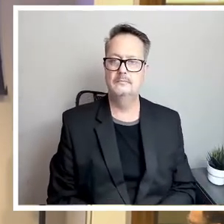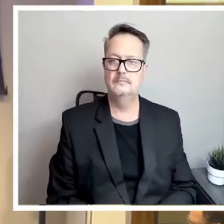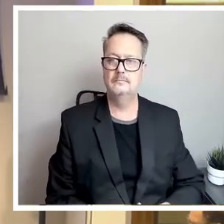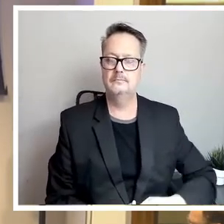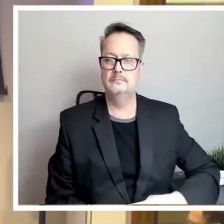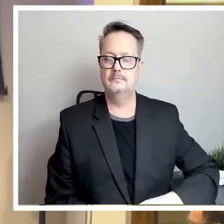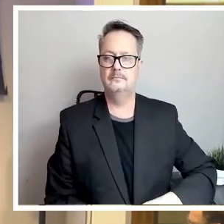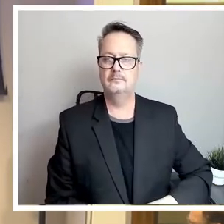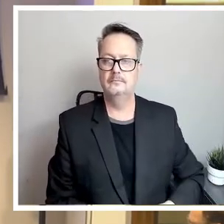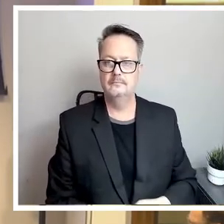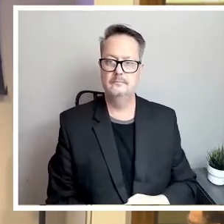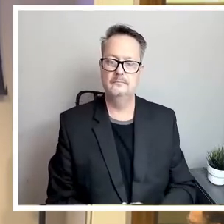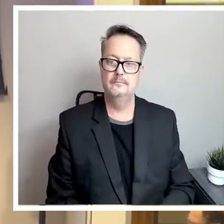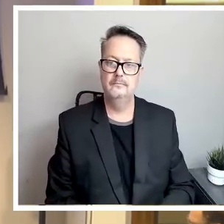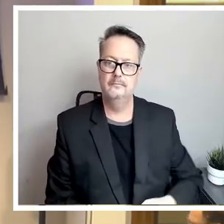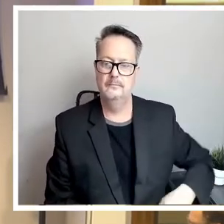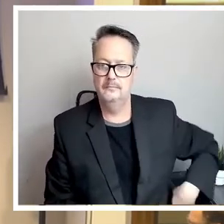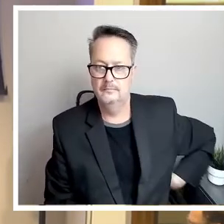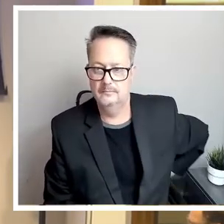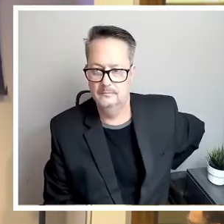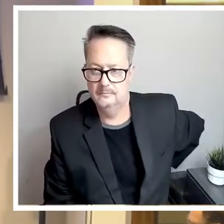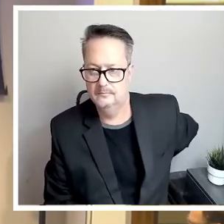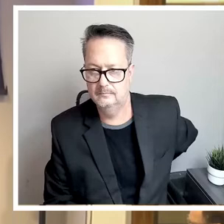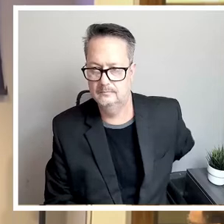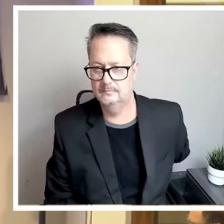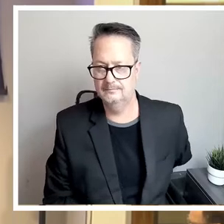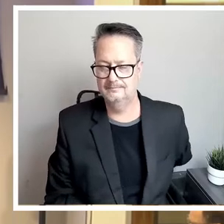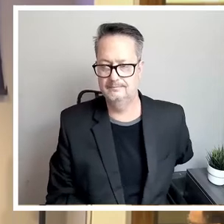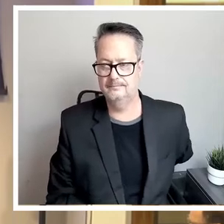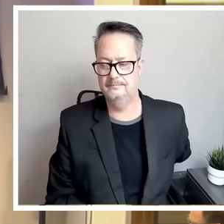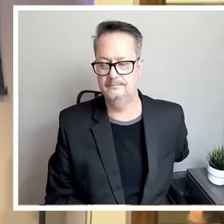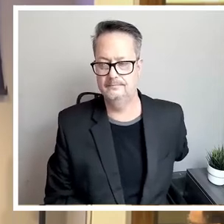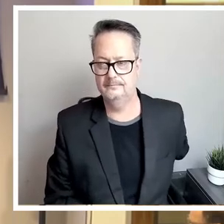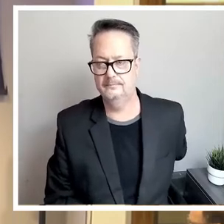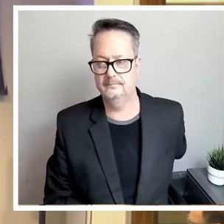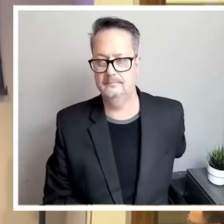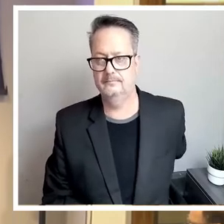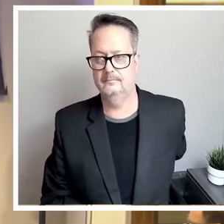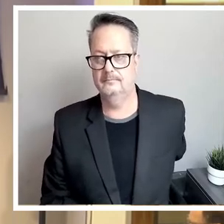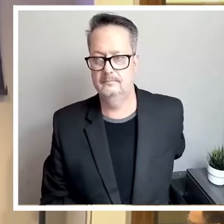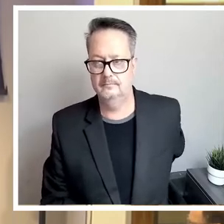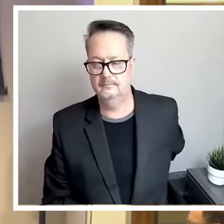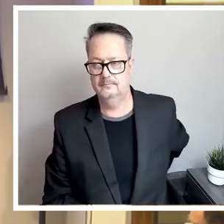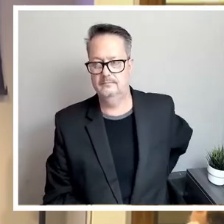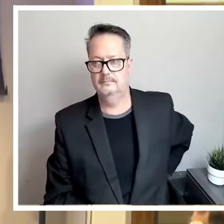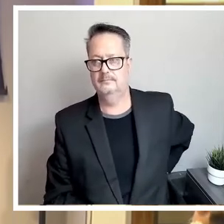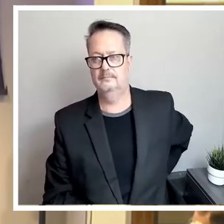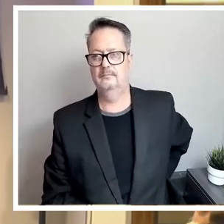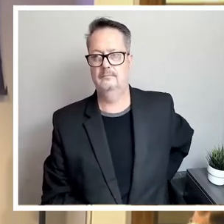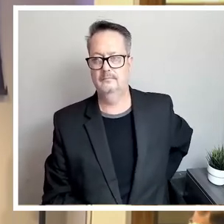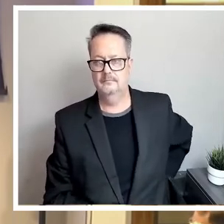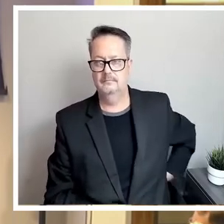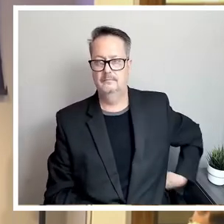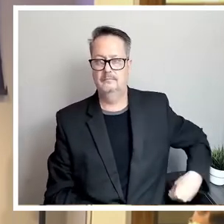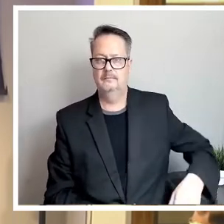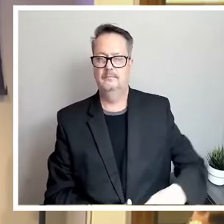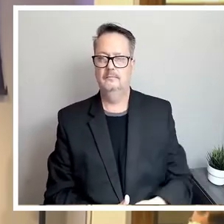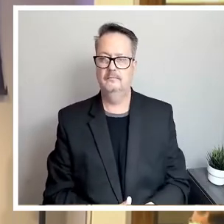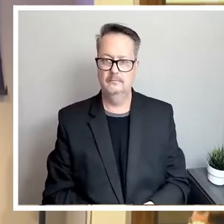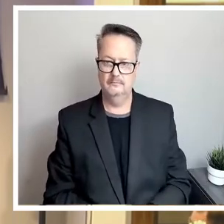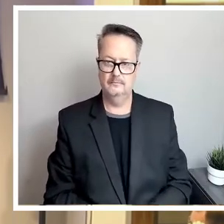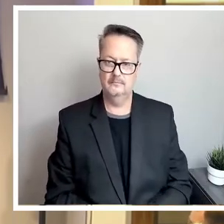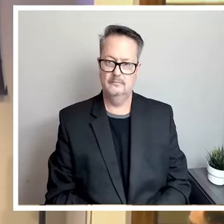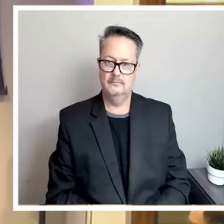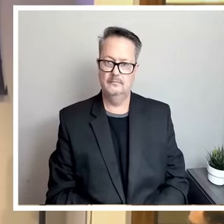en CPSEnergy.com diagonal opinión pública. Si se registró para proporcionar sus comentarios,